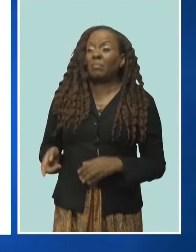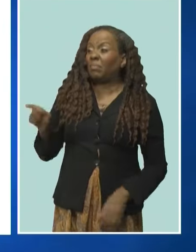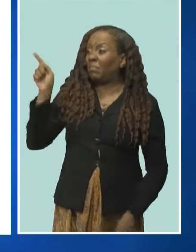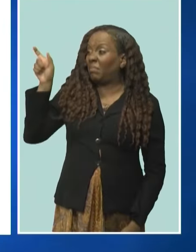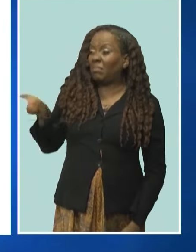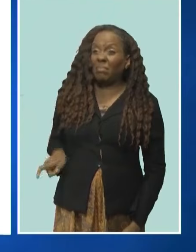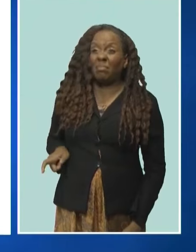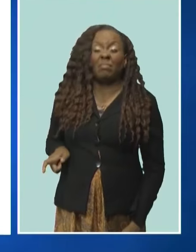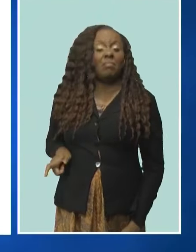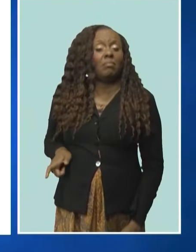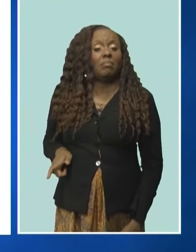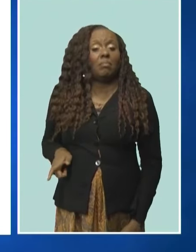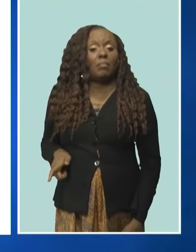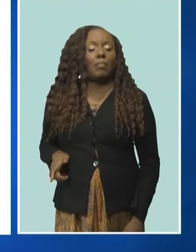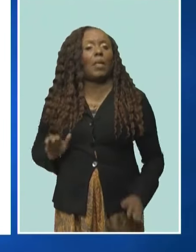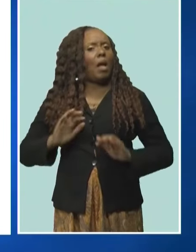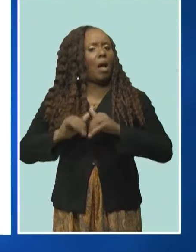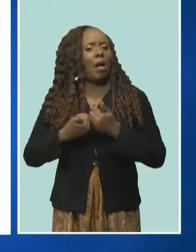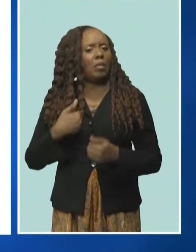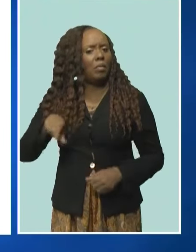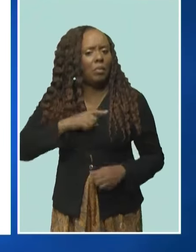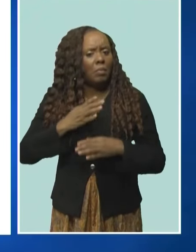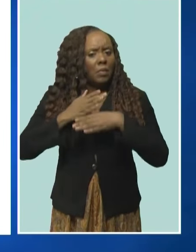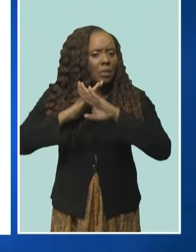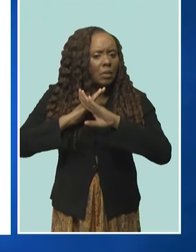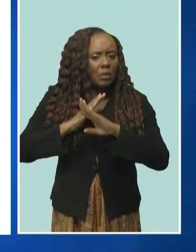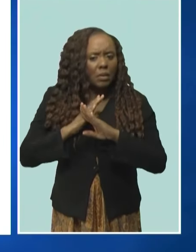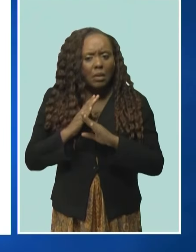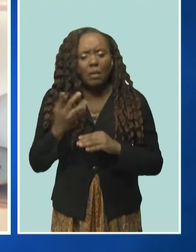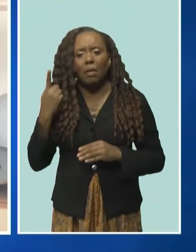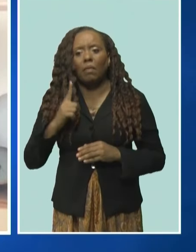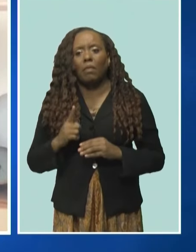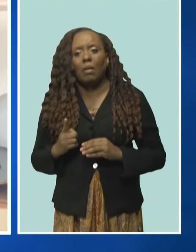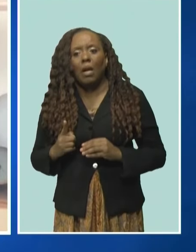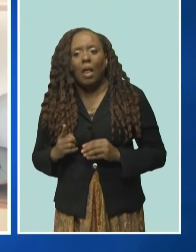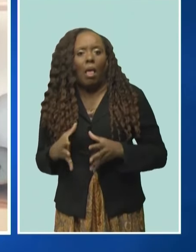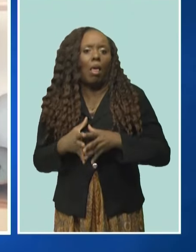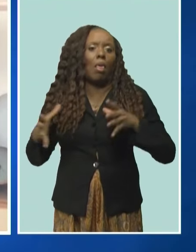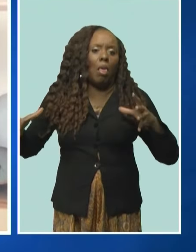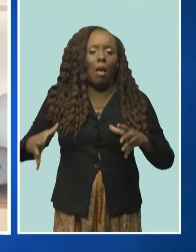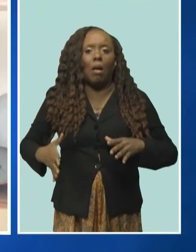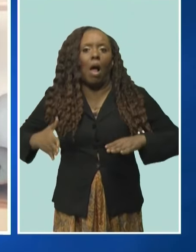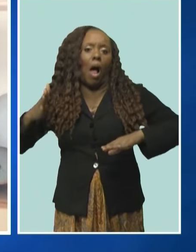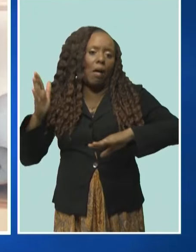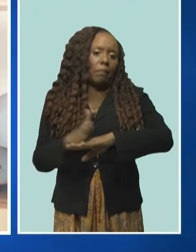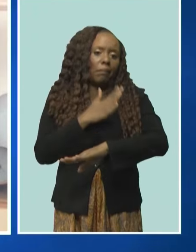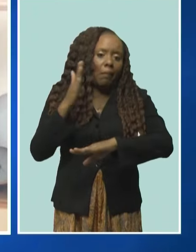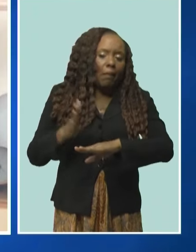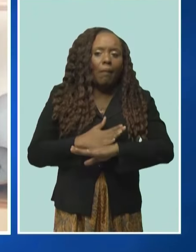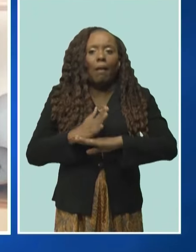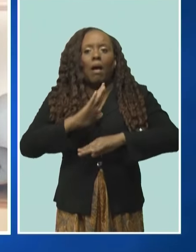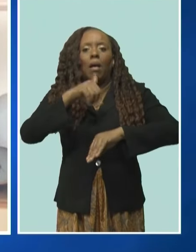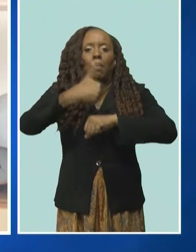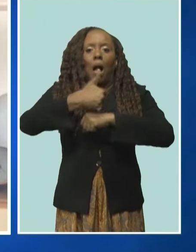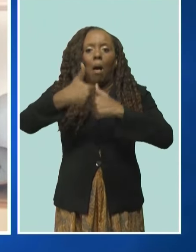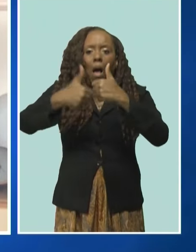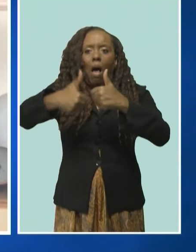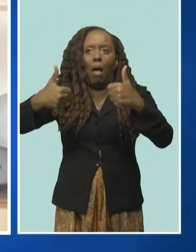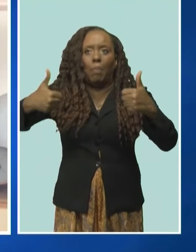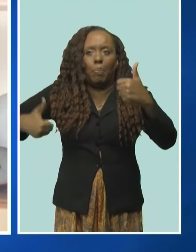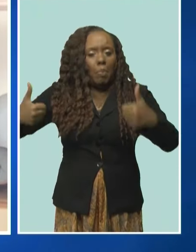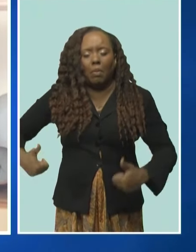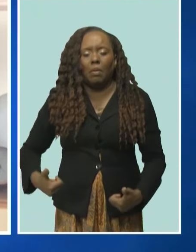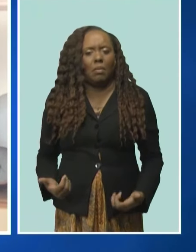how are we going to protect our East Coast from overdevelopment? What are the rules that we're going to set in place for anybody, local or